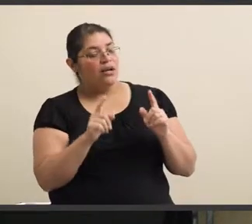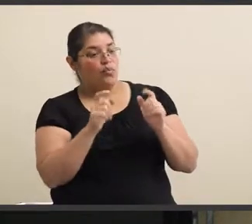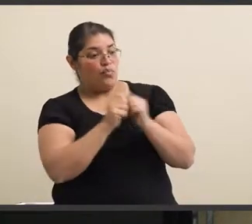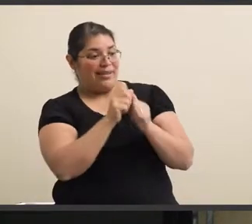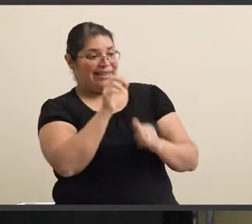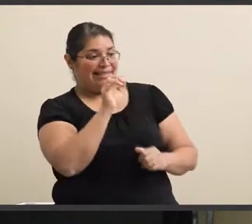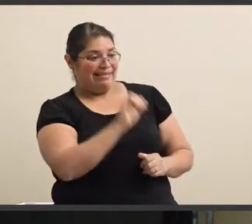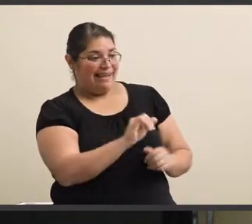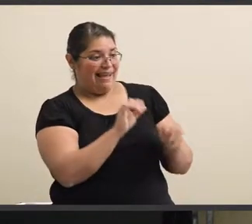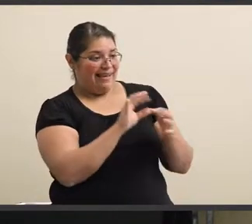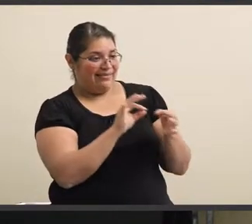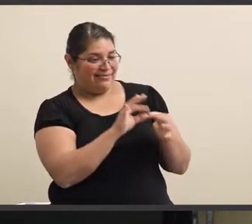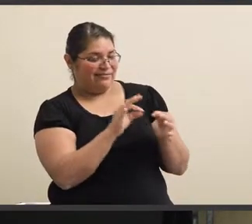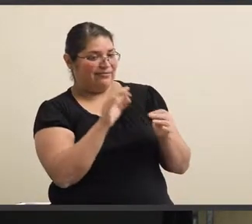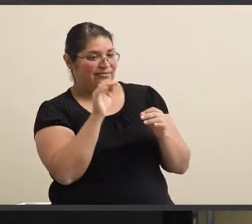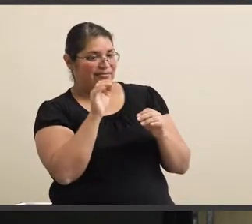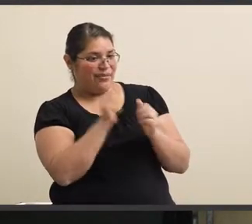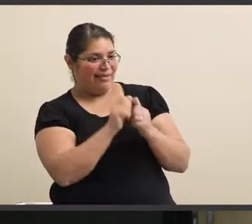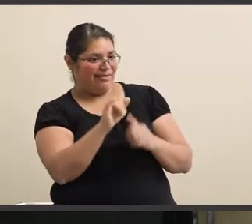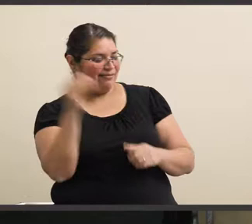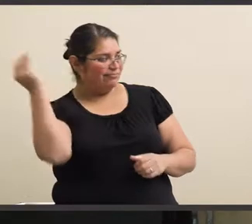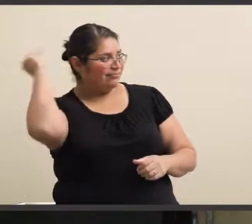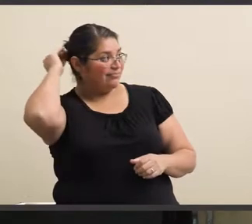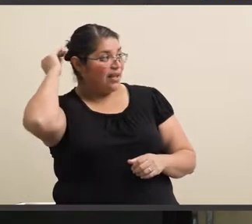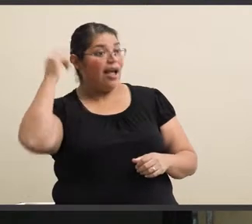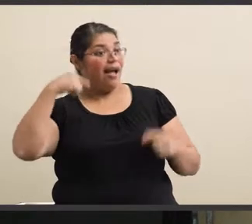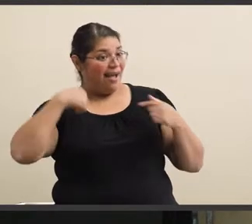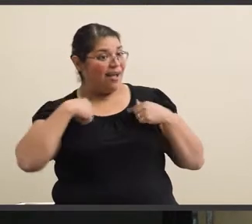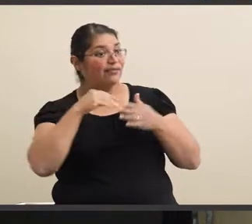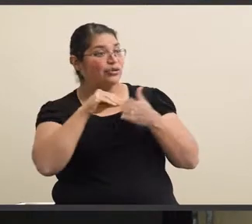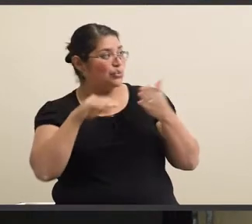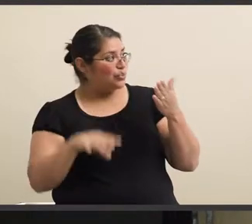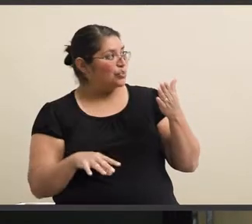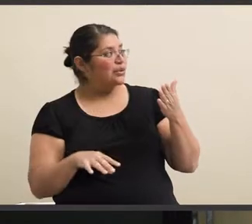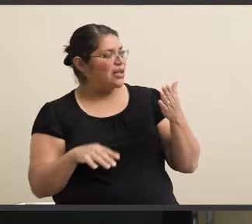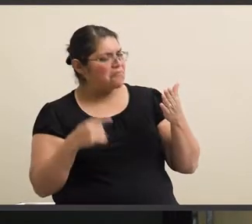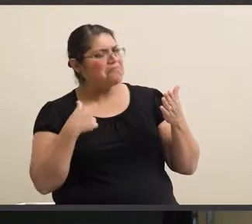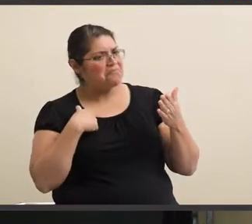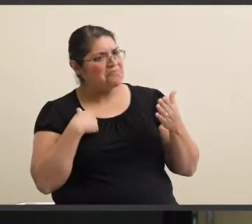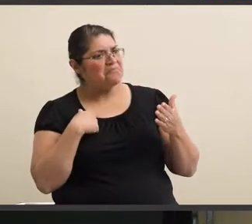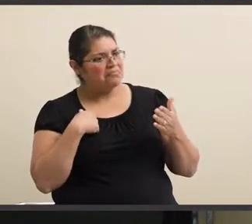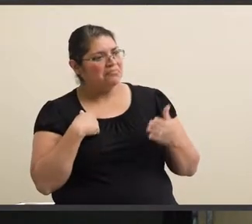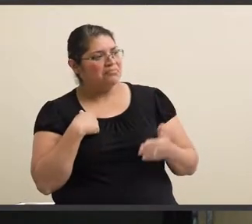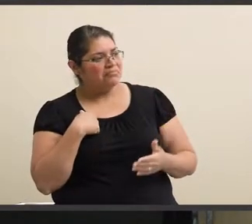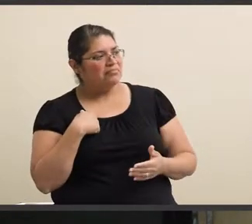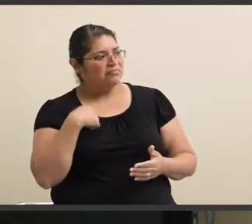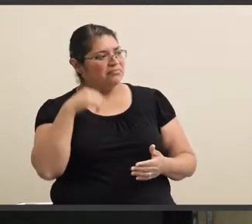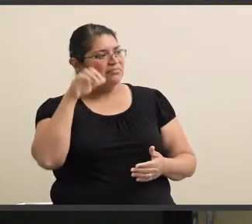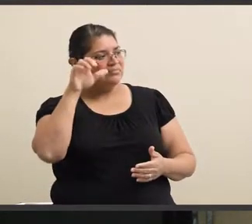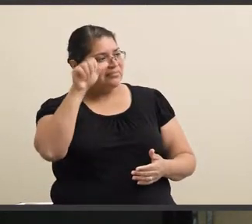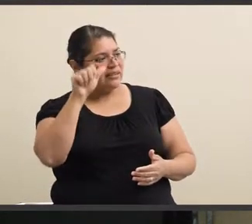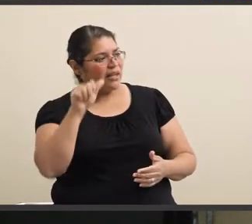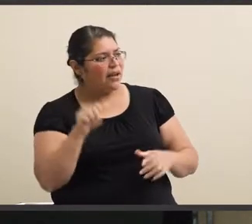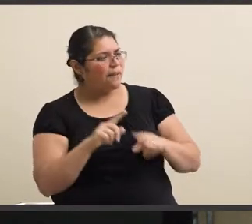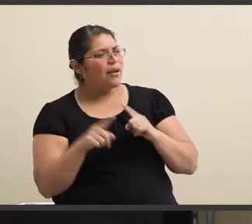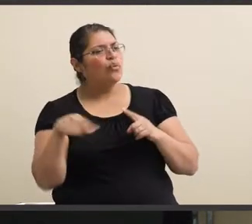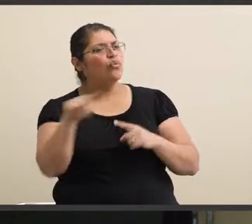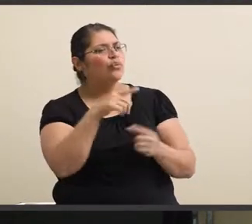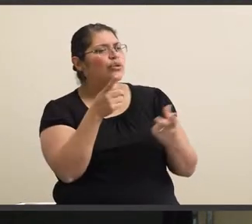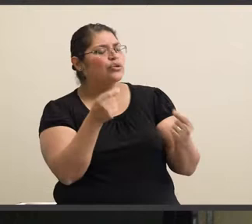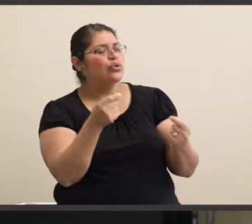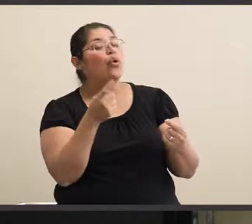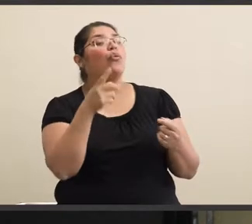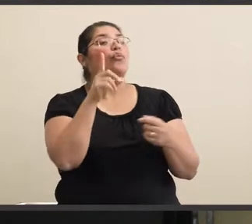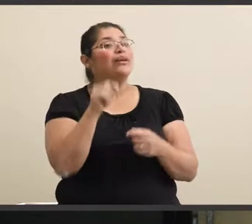that in mind, and I was one of the students that didn't make the A's and so forth. But what would you do or